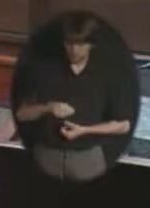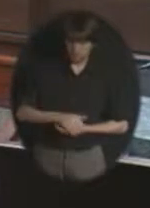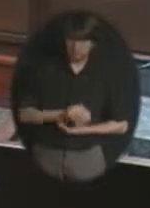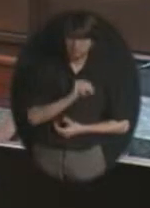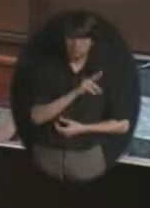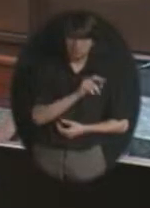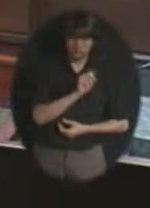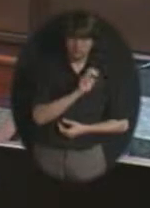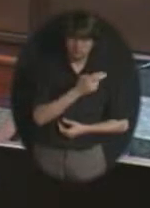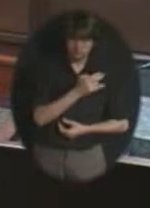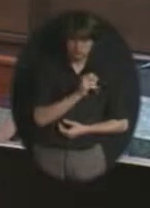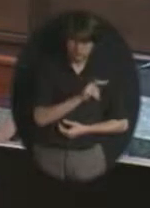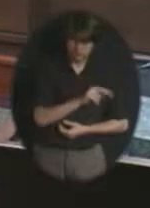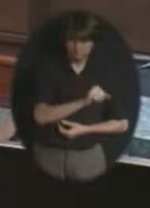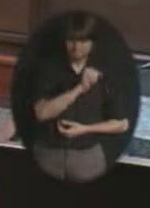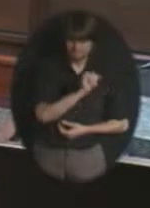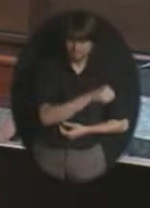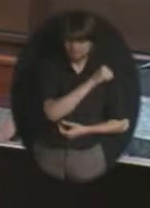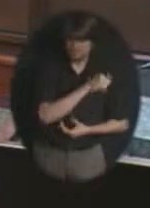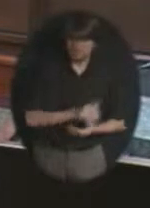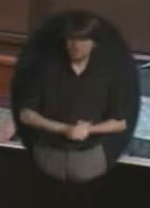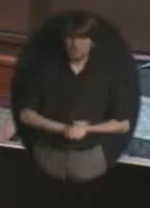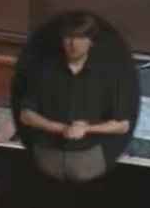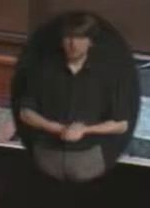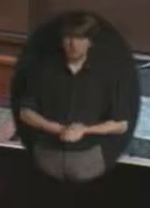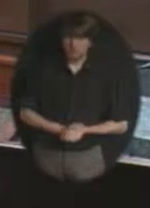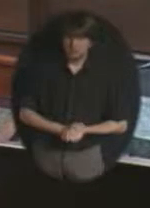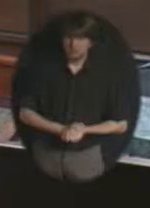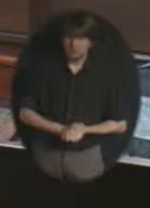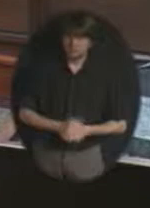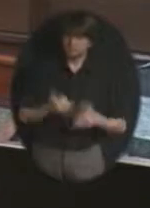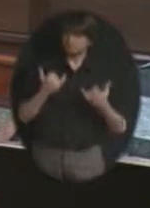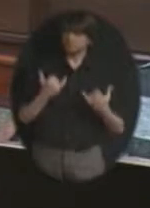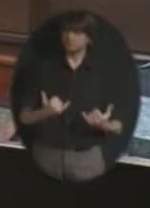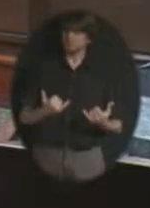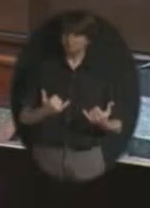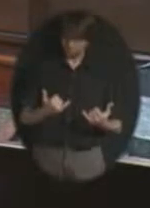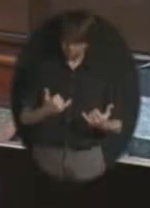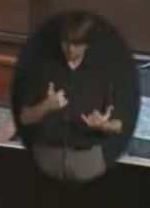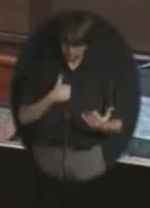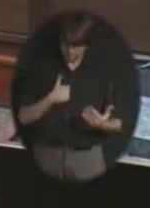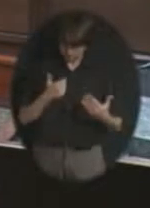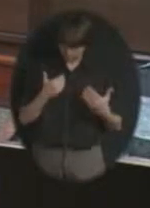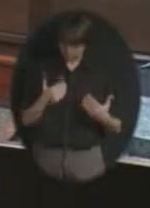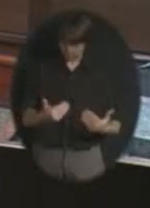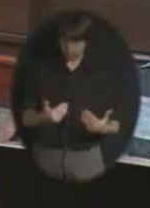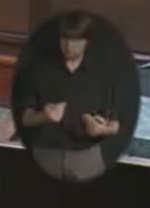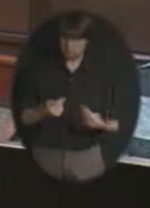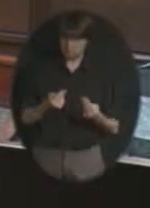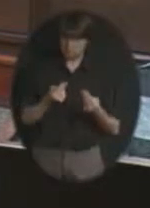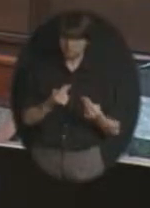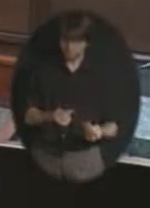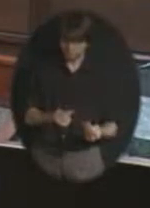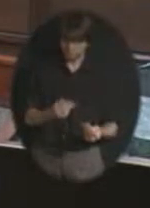happy to then appoint Mr. Scheer to serve on the Kansas Association of School Boards